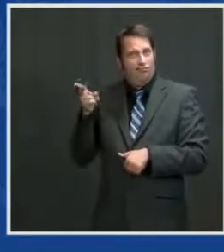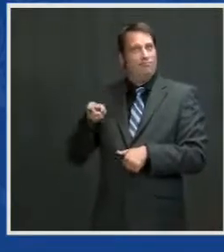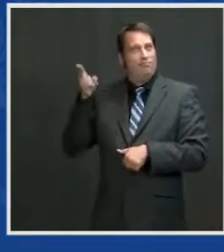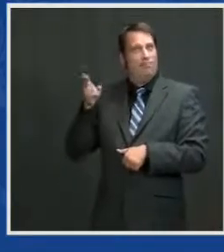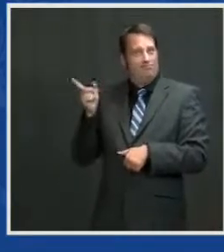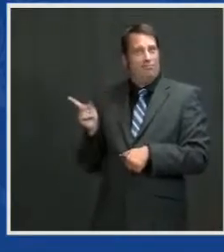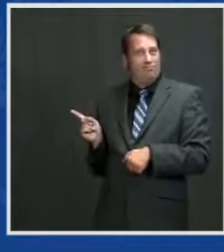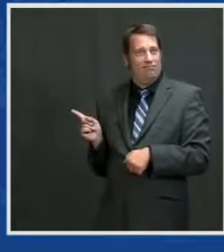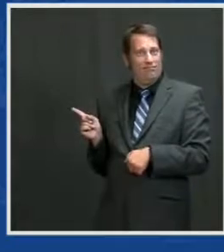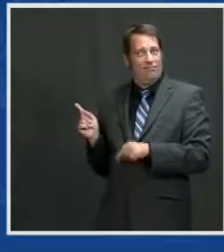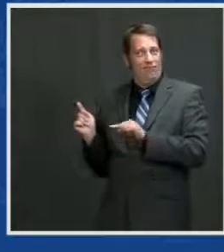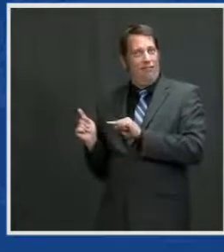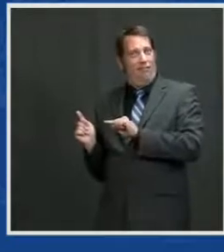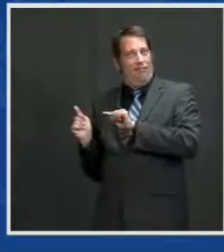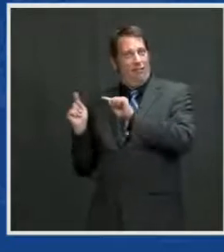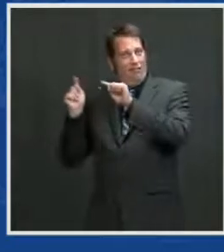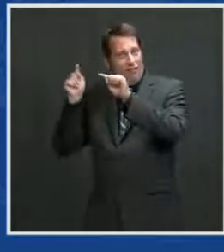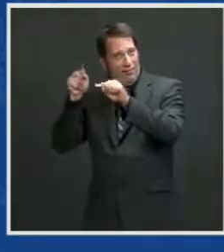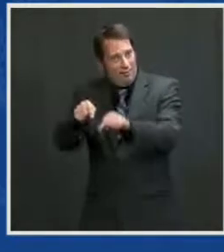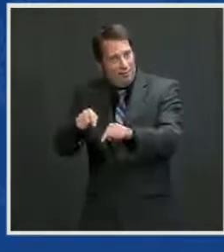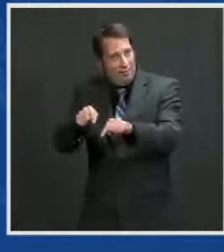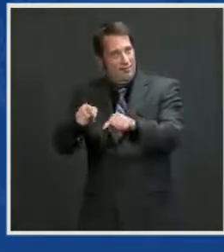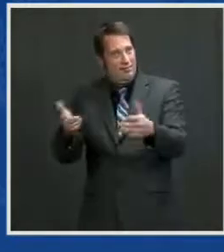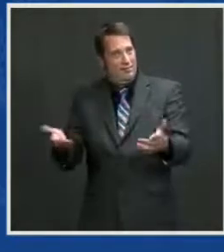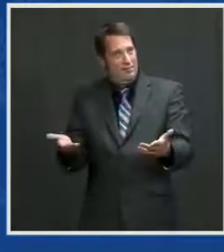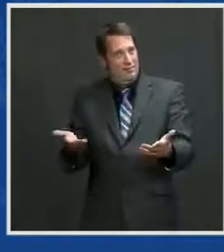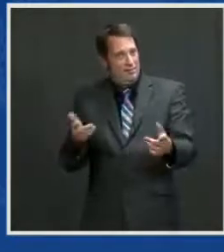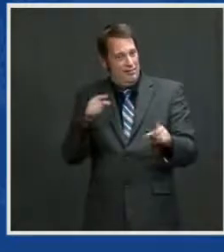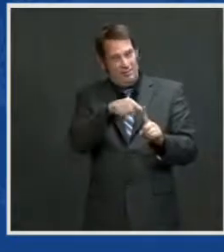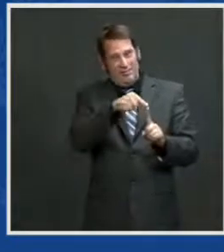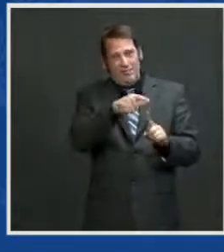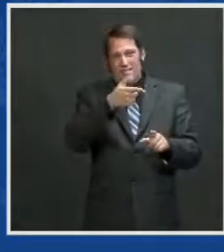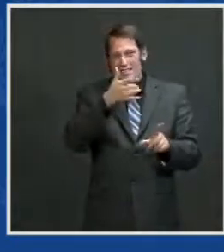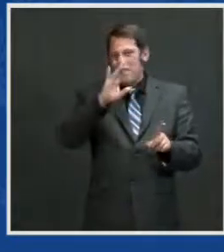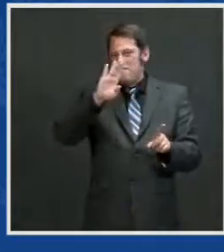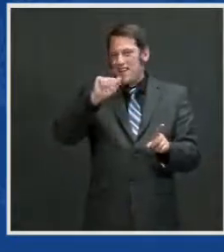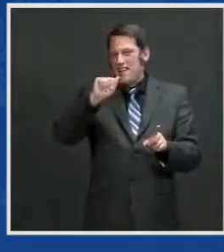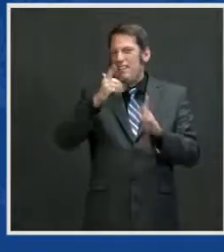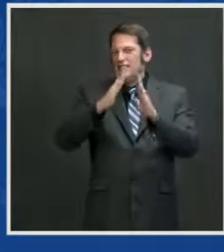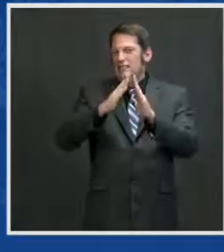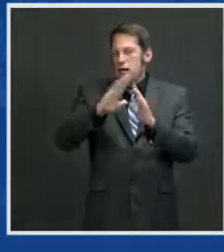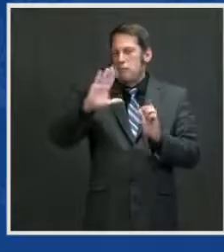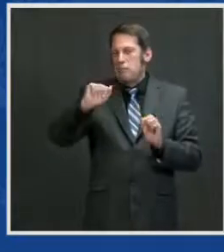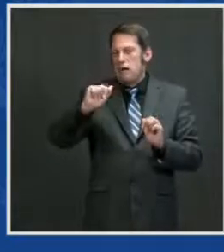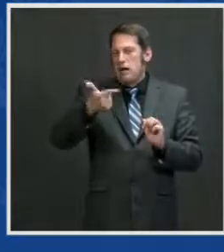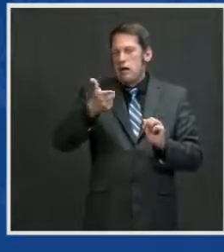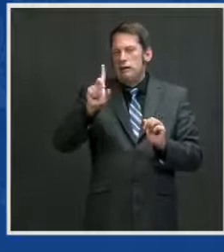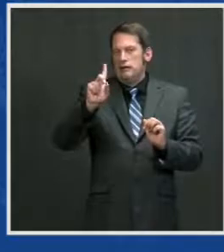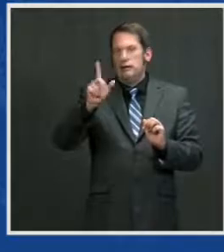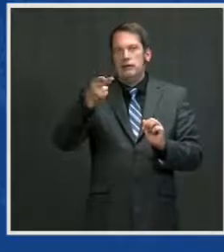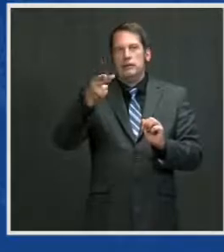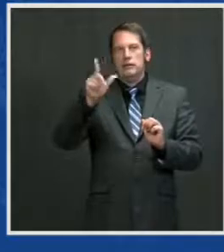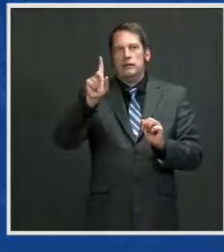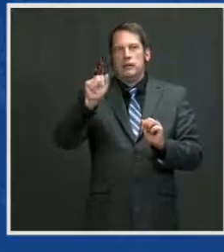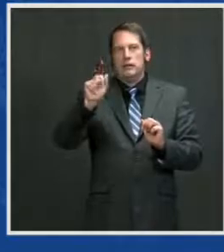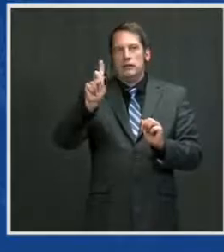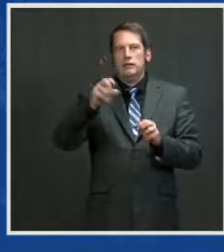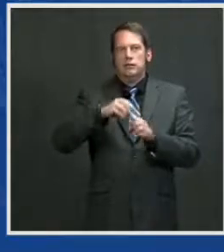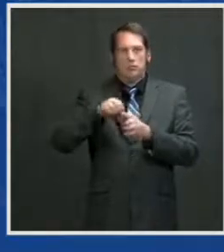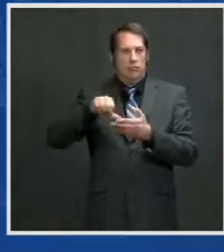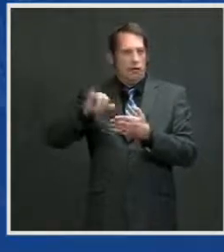best, you're the best of our country. That's not hyperbole. You're the ones who sign up and run toward danger